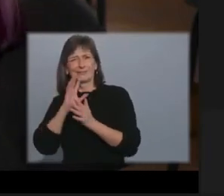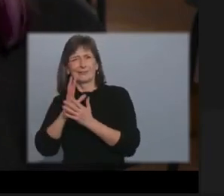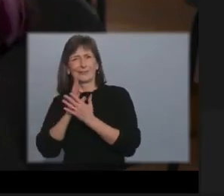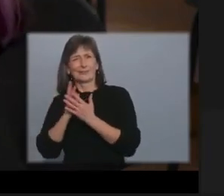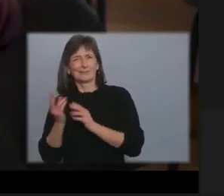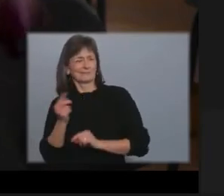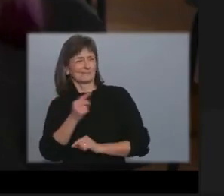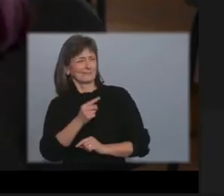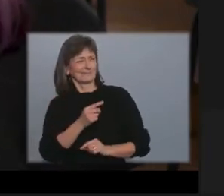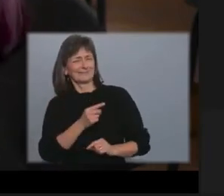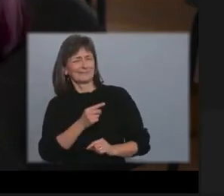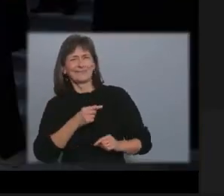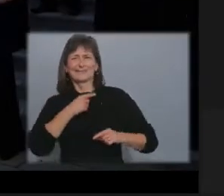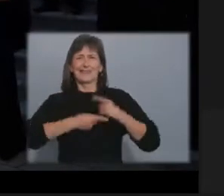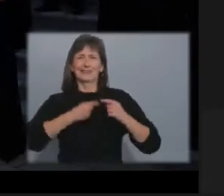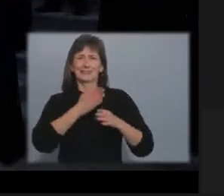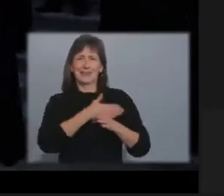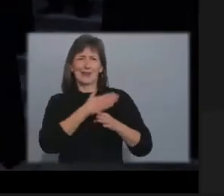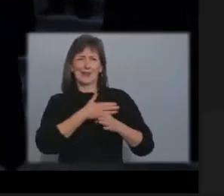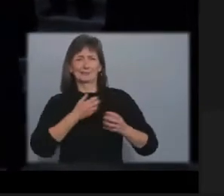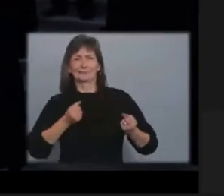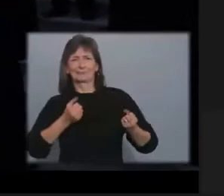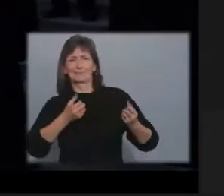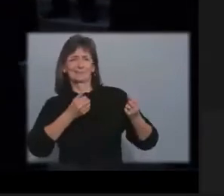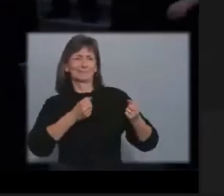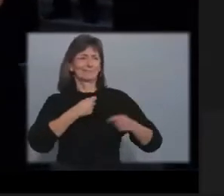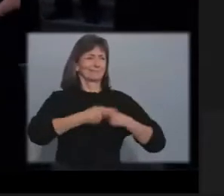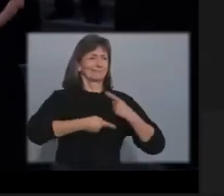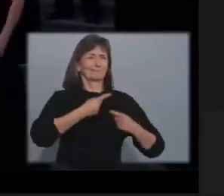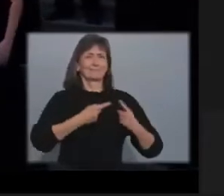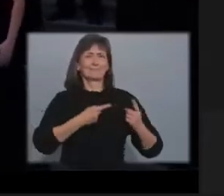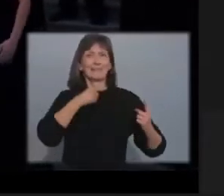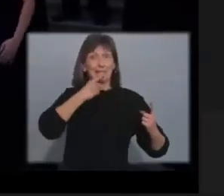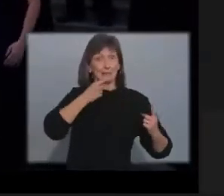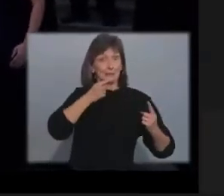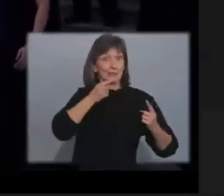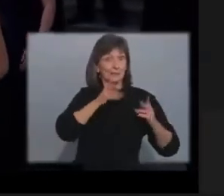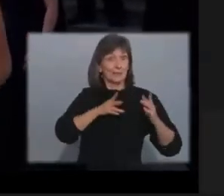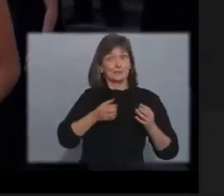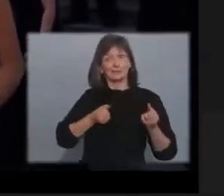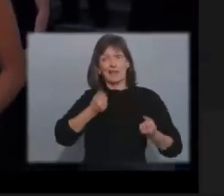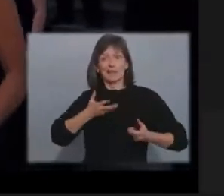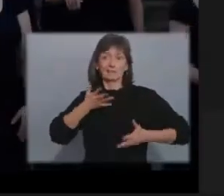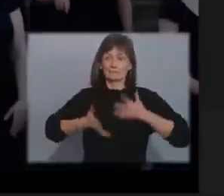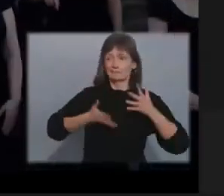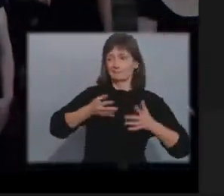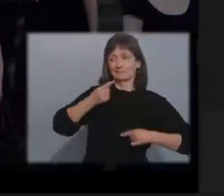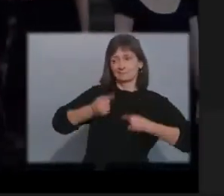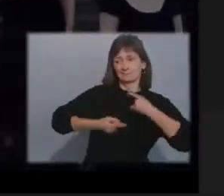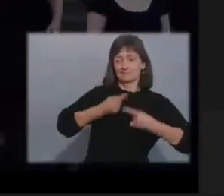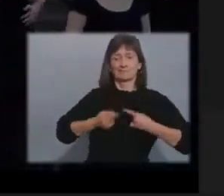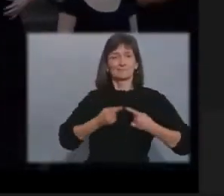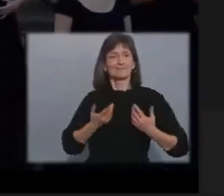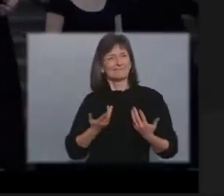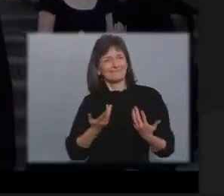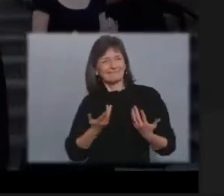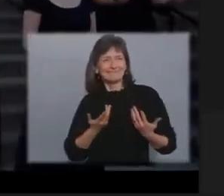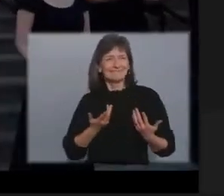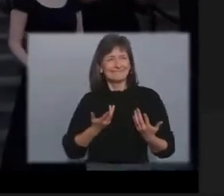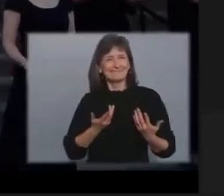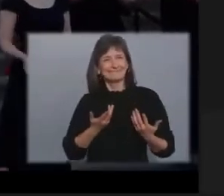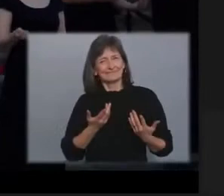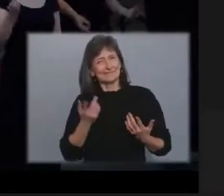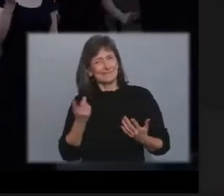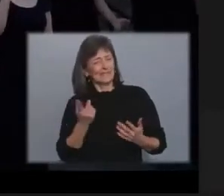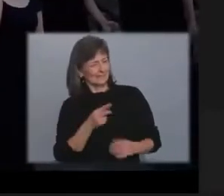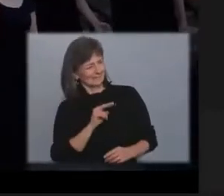people and like they just do like movements and like actions and and like a lot of it is